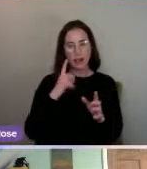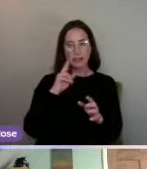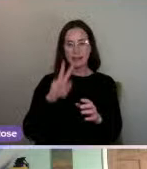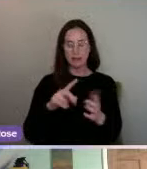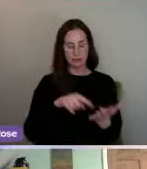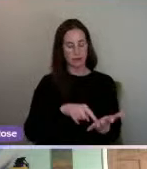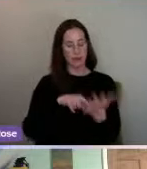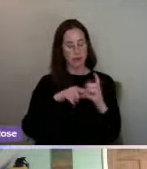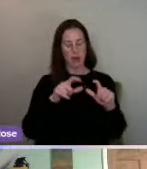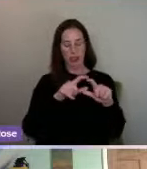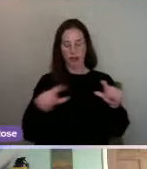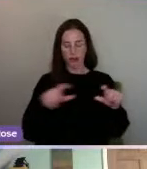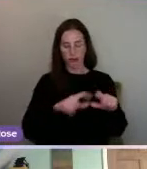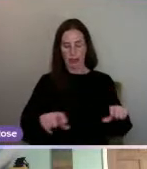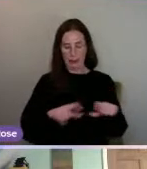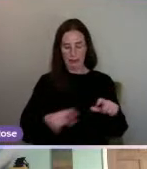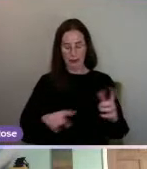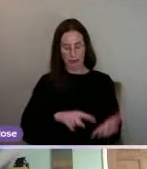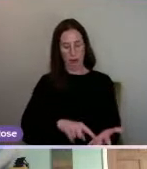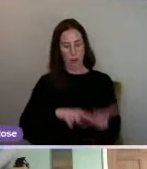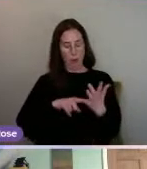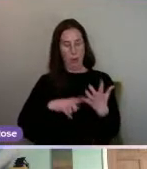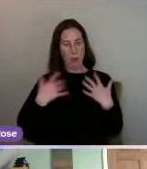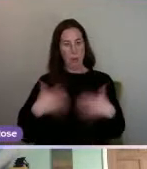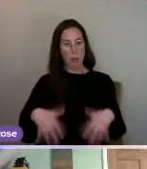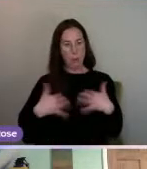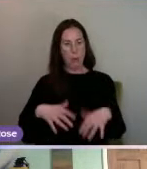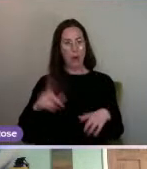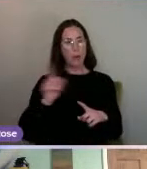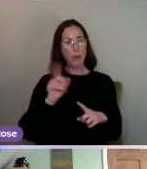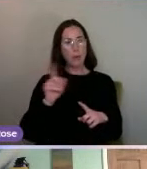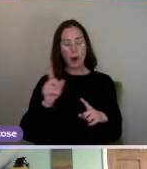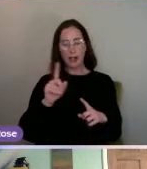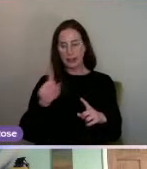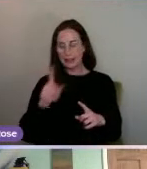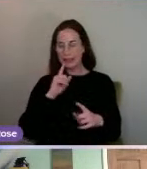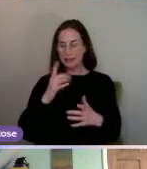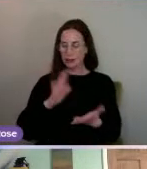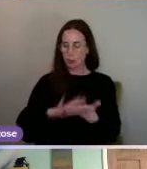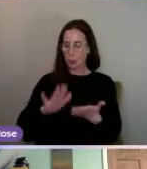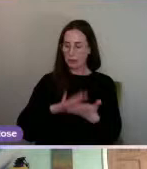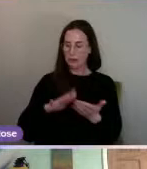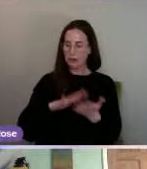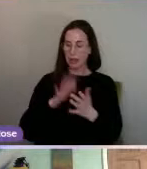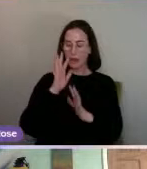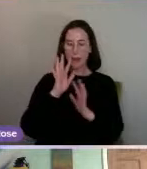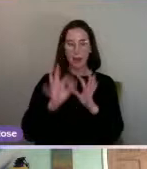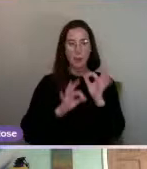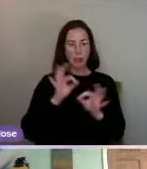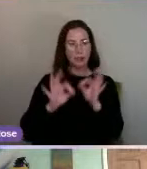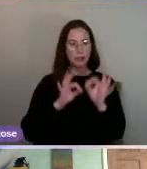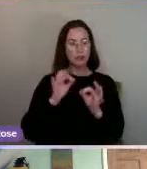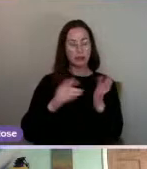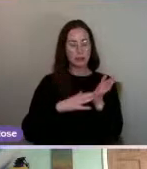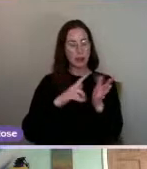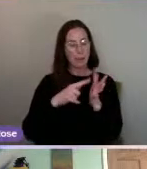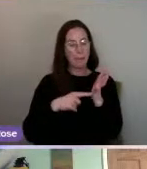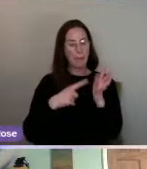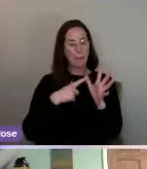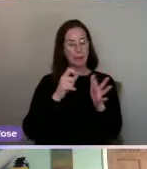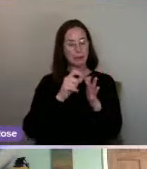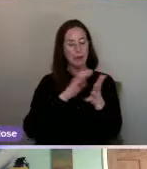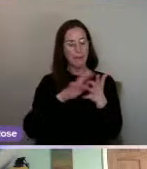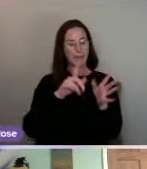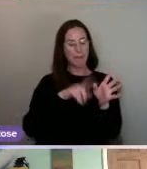other comic strips in the Beezer in that it addressed the metaphysical questions that fascinate children and philosophers,